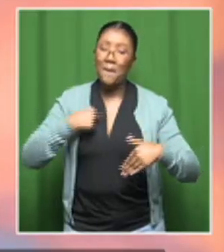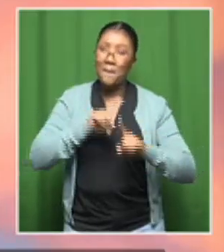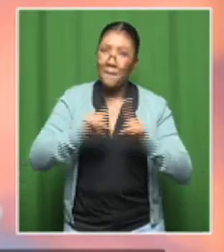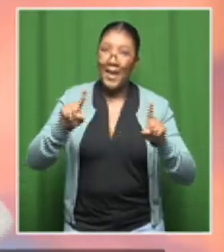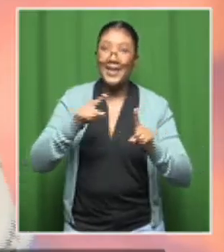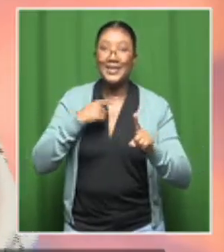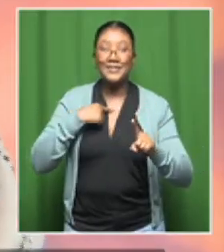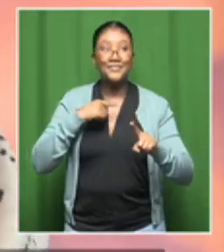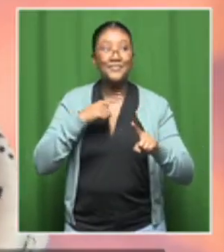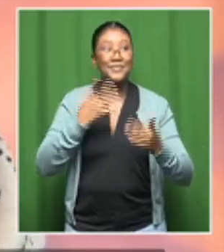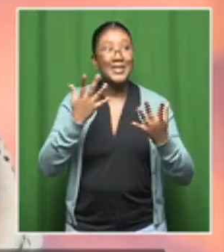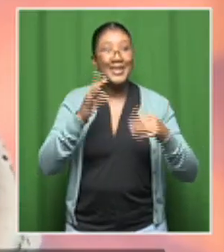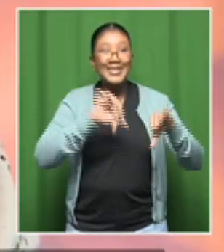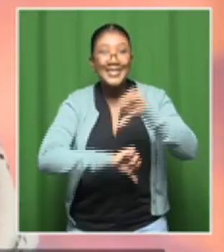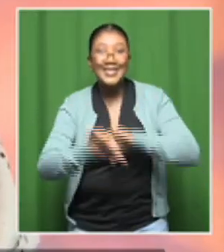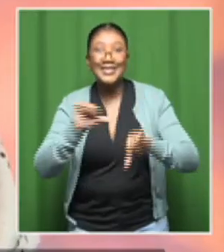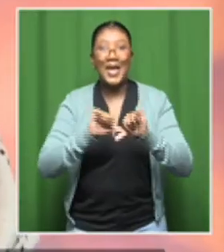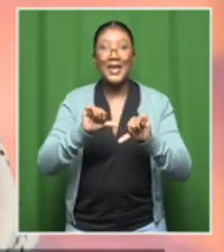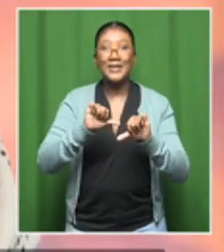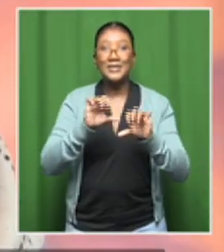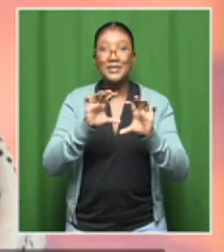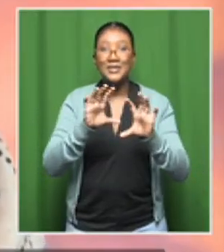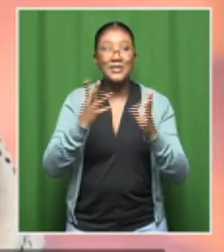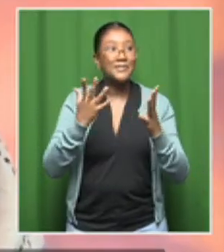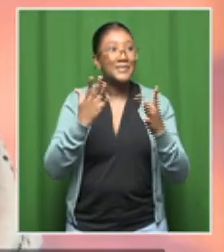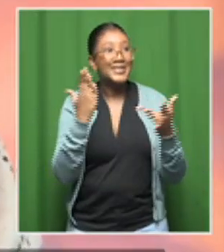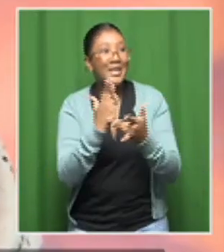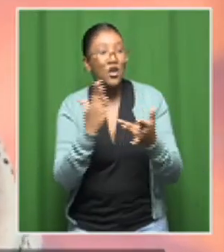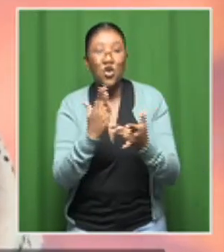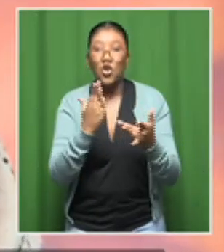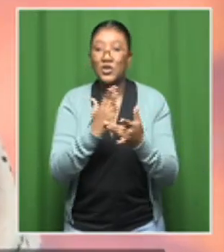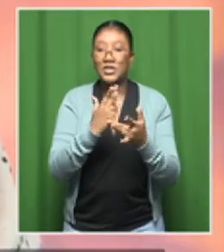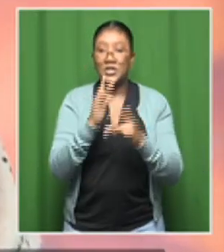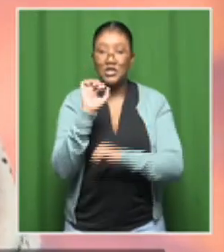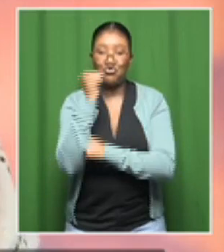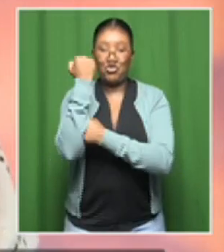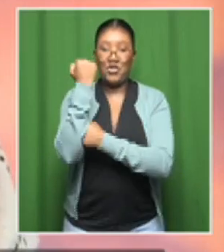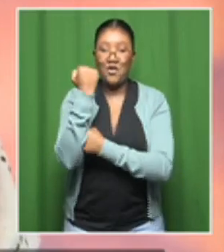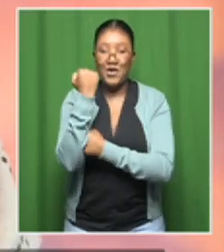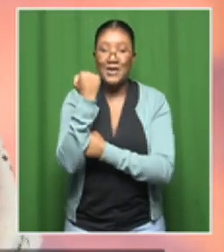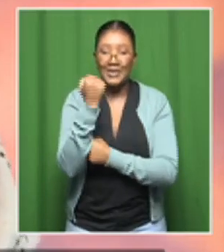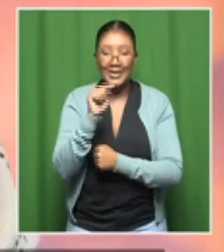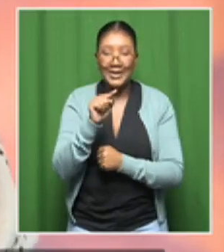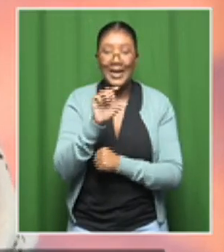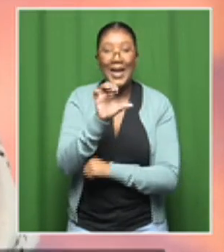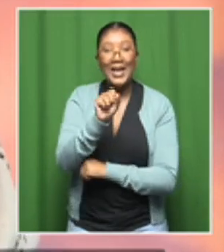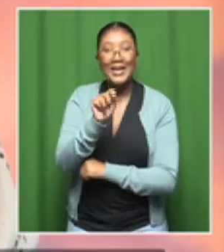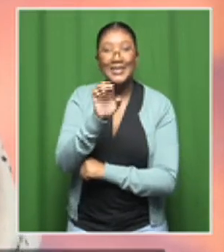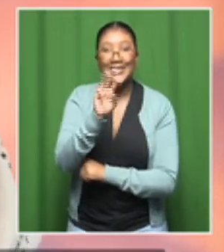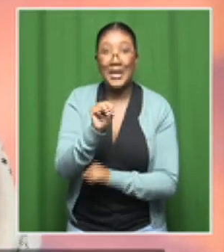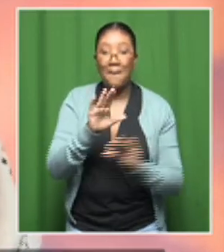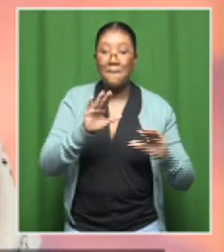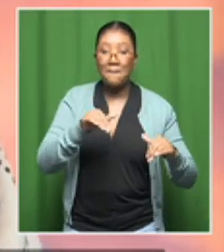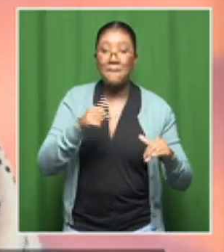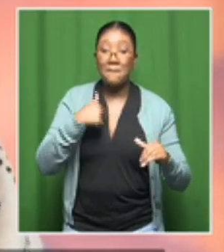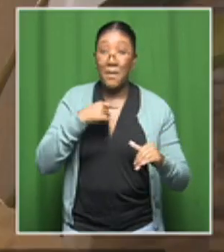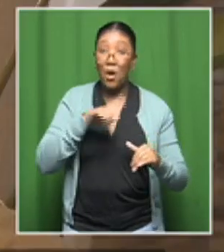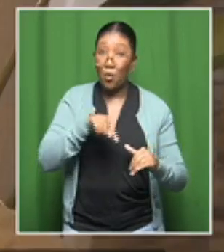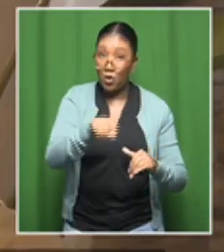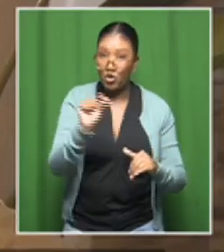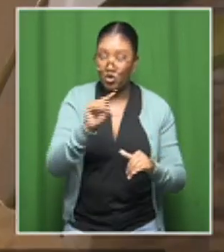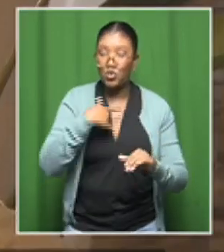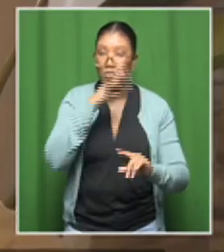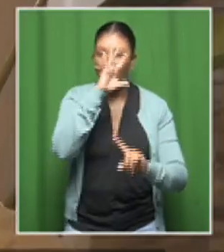subjects and issues of science, but we have made very good progress and watch the space we'll reach there.